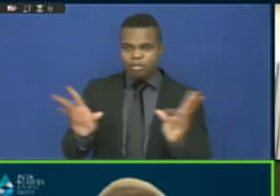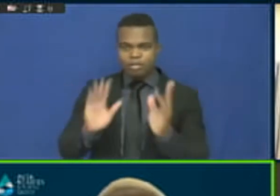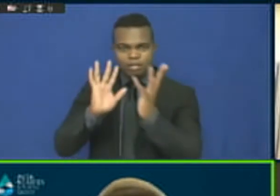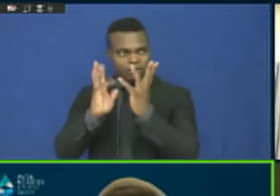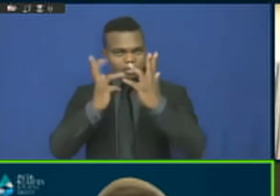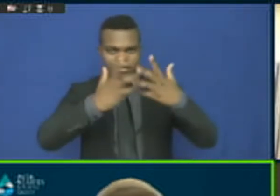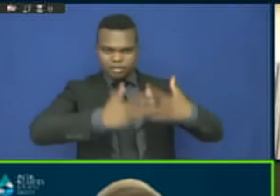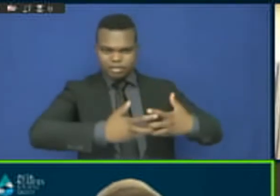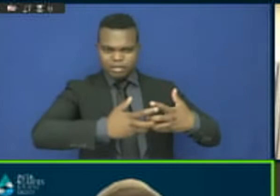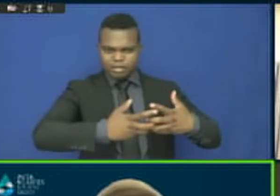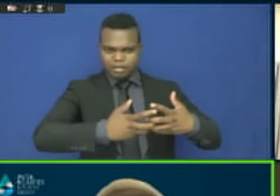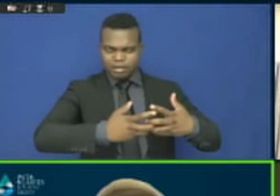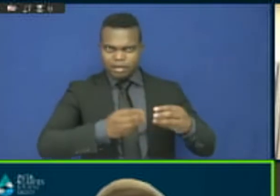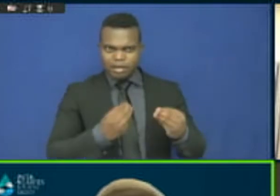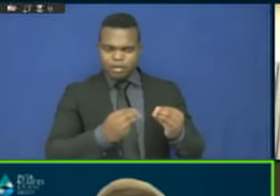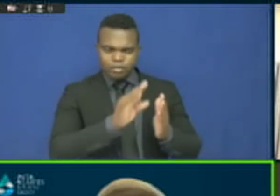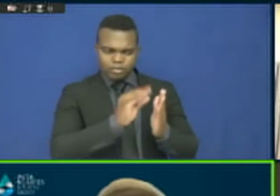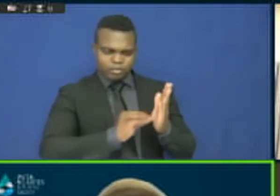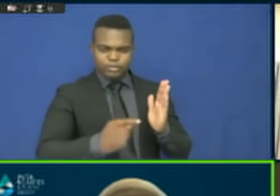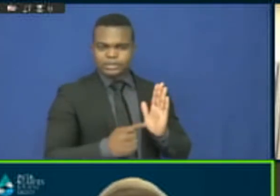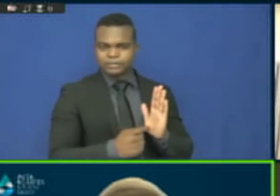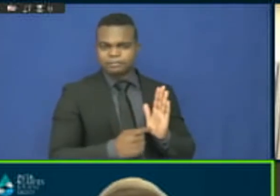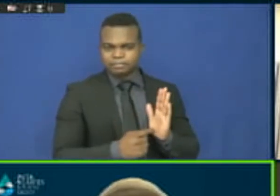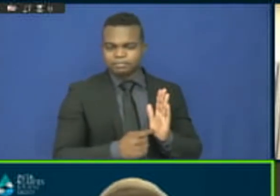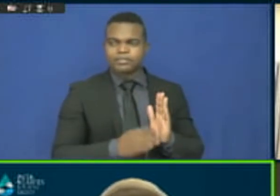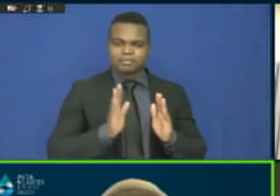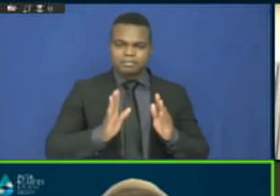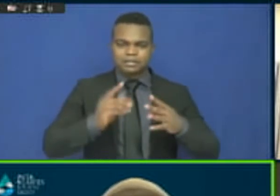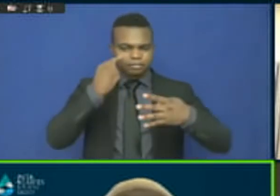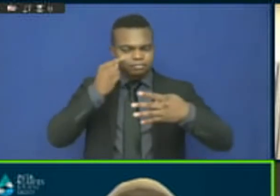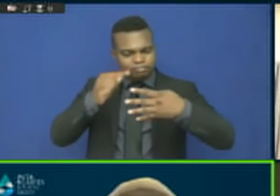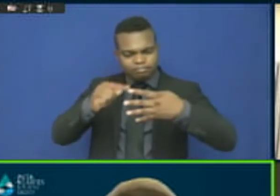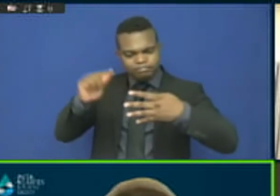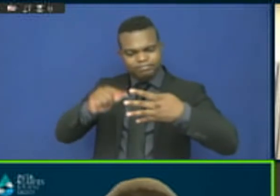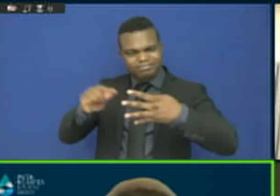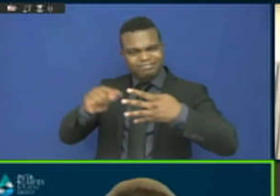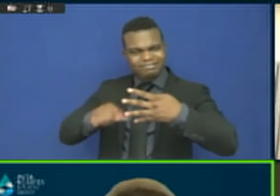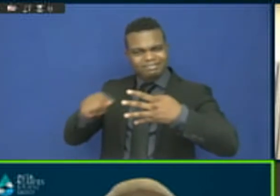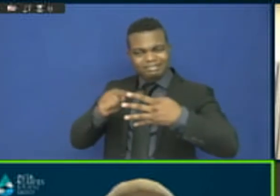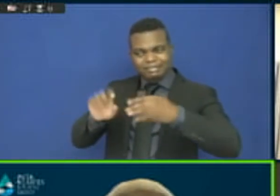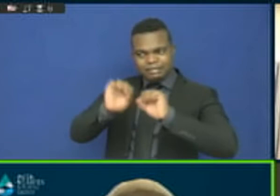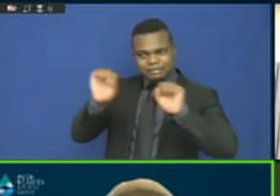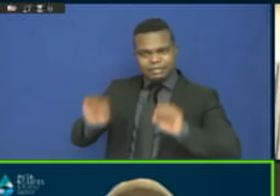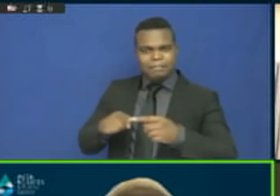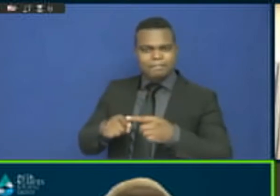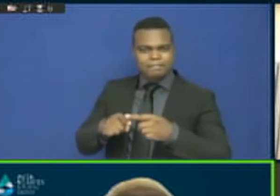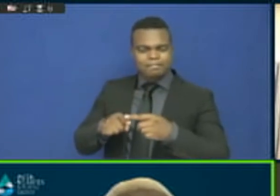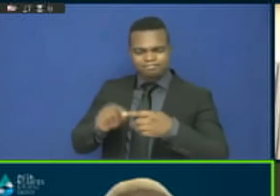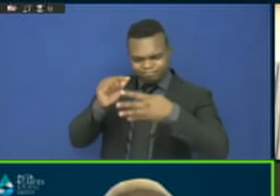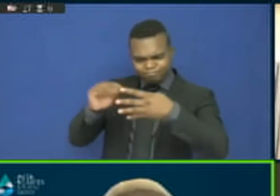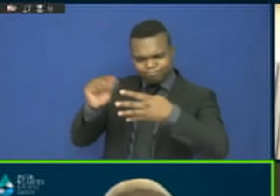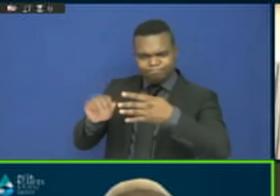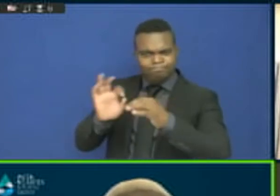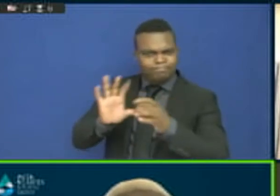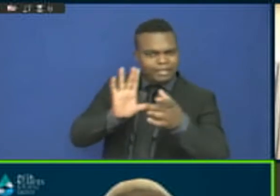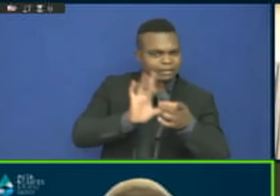verification systems on the SDGs and agenda 2063 targets at all